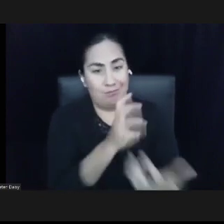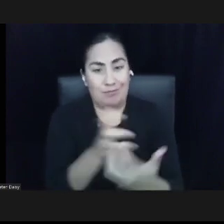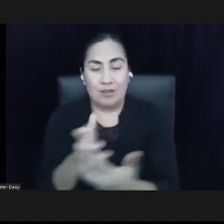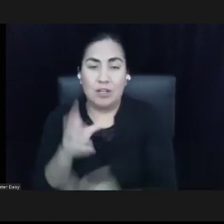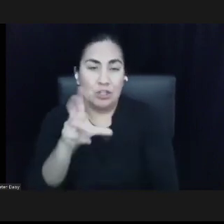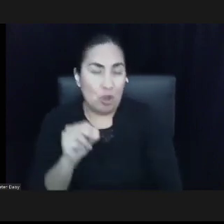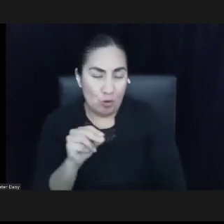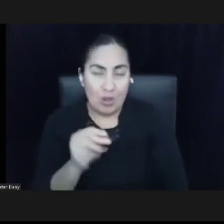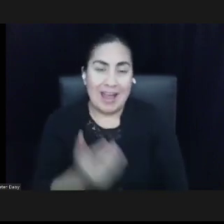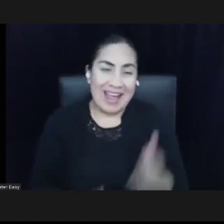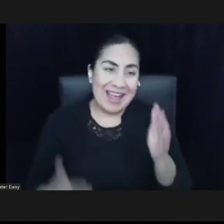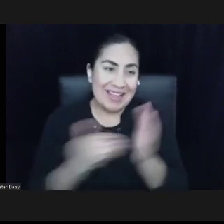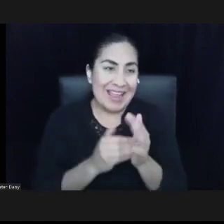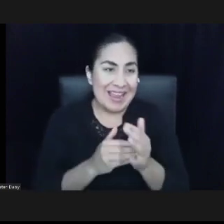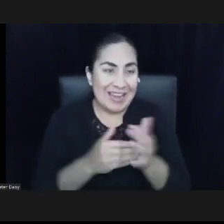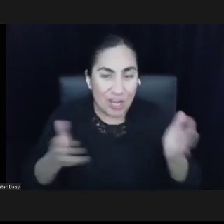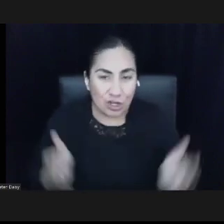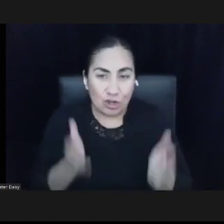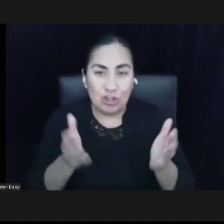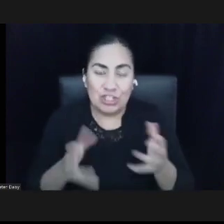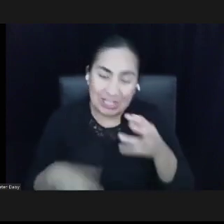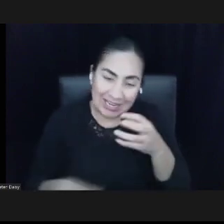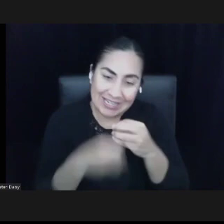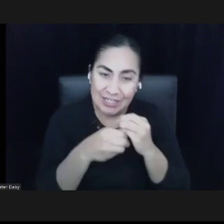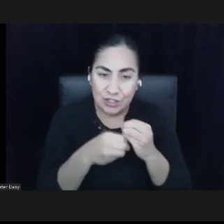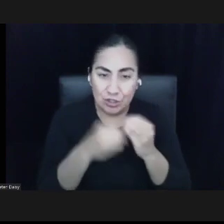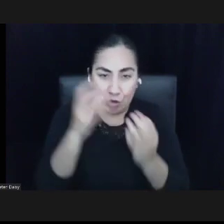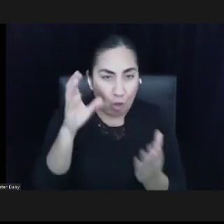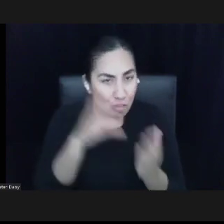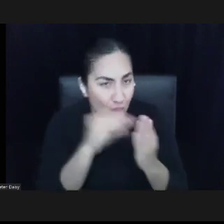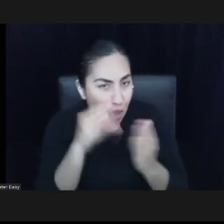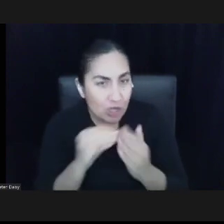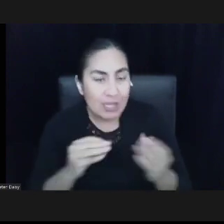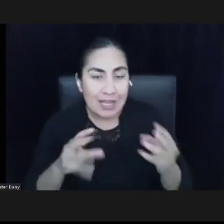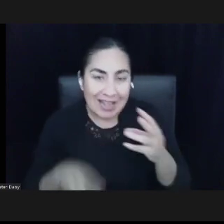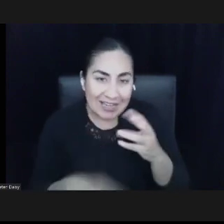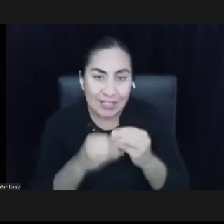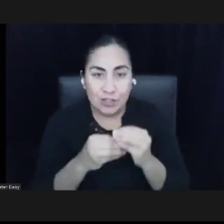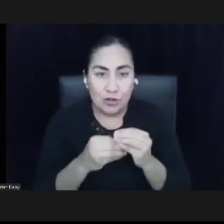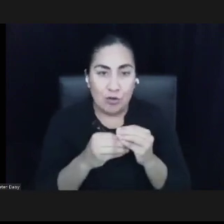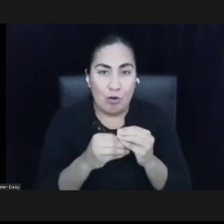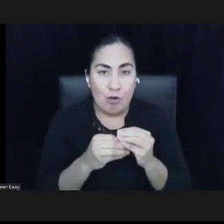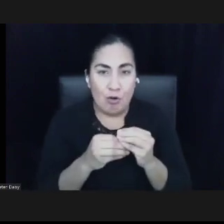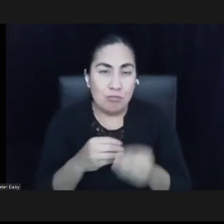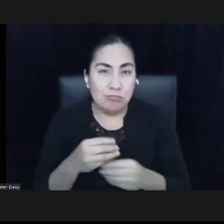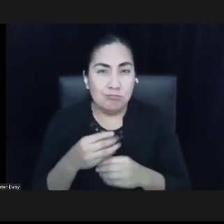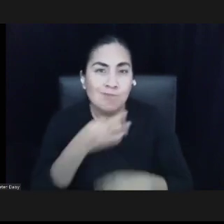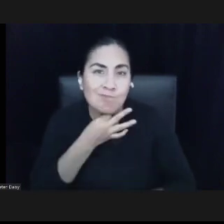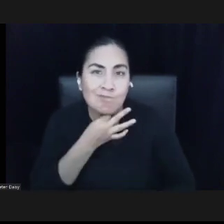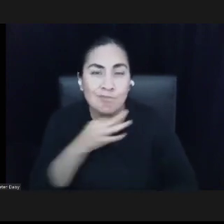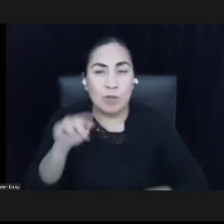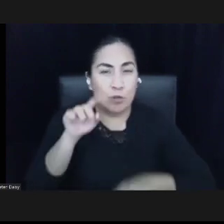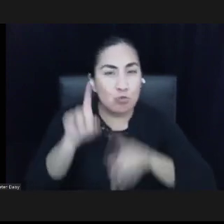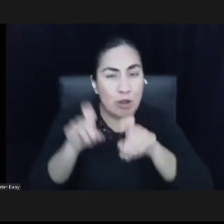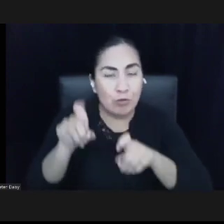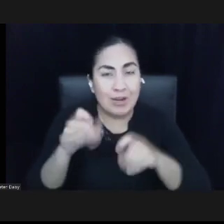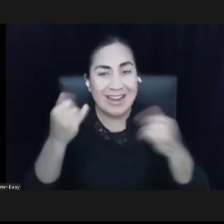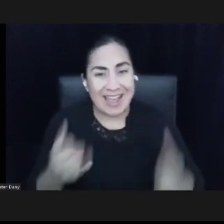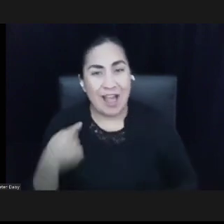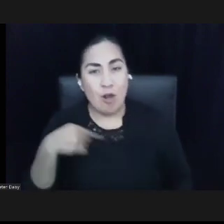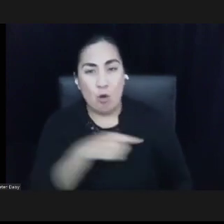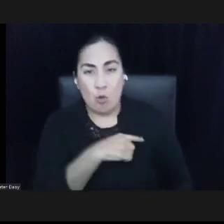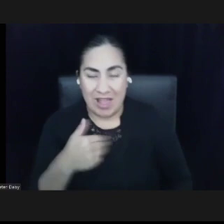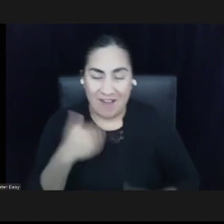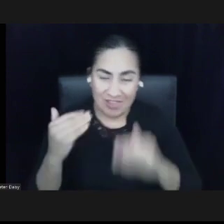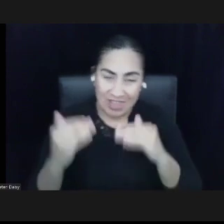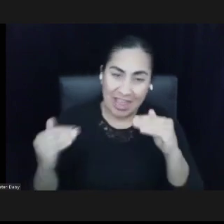additional learning, additional inquiry. And so now we have the equity framework and